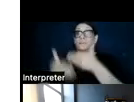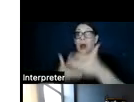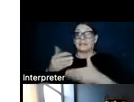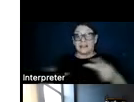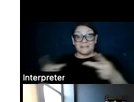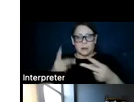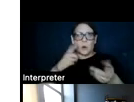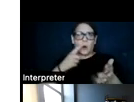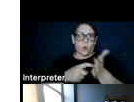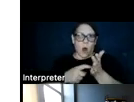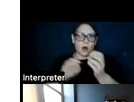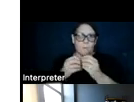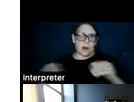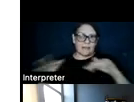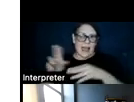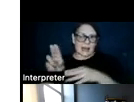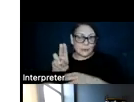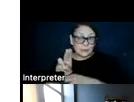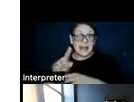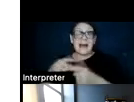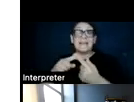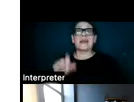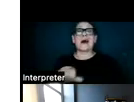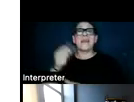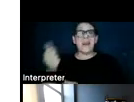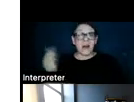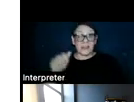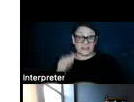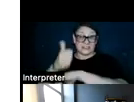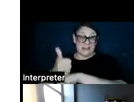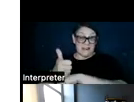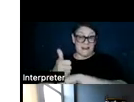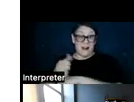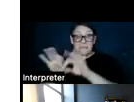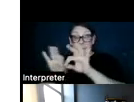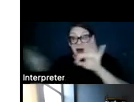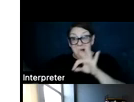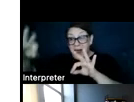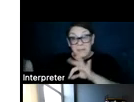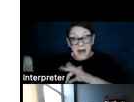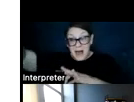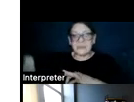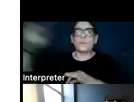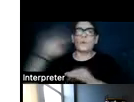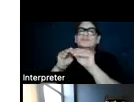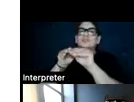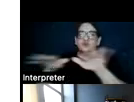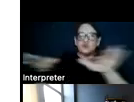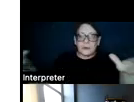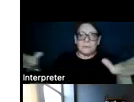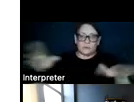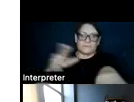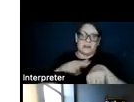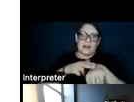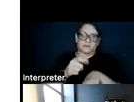additional land use. And then another set of pipeline networks will then distribute that natural